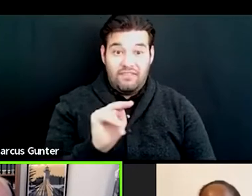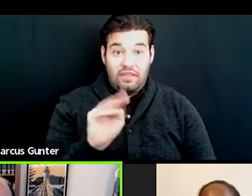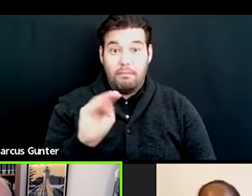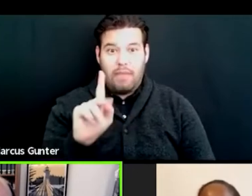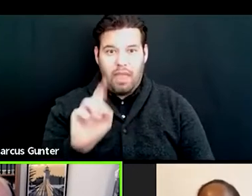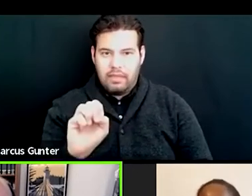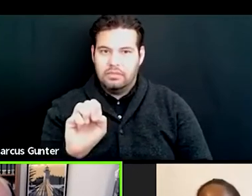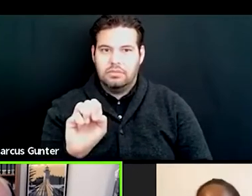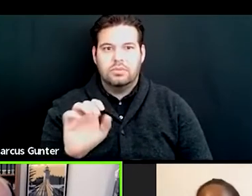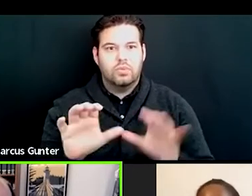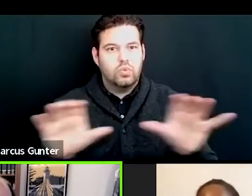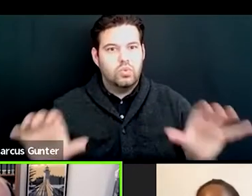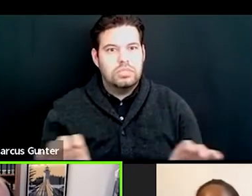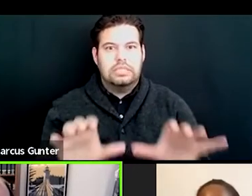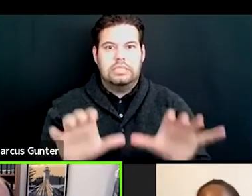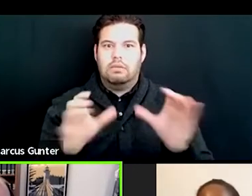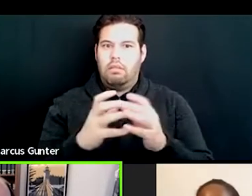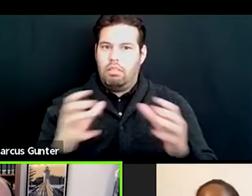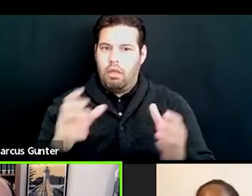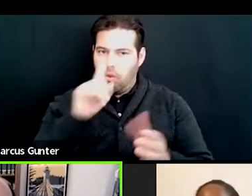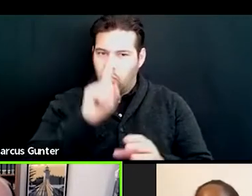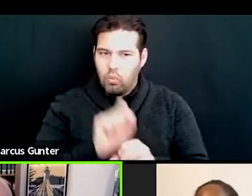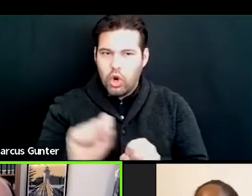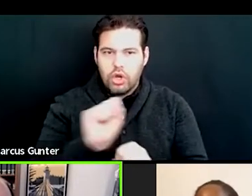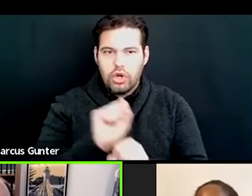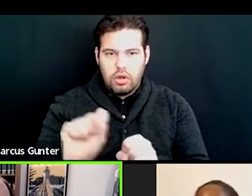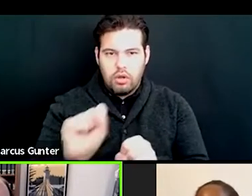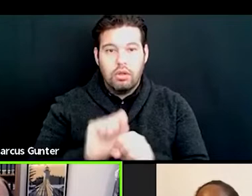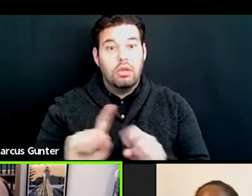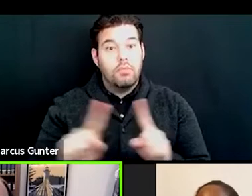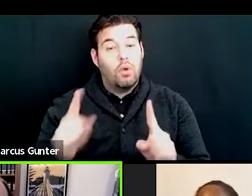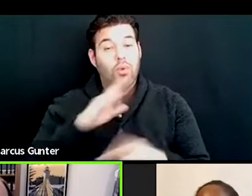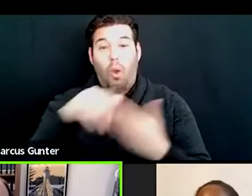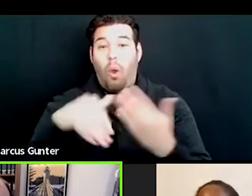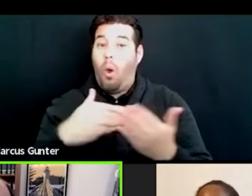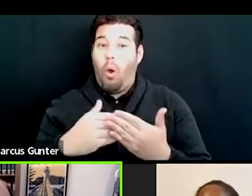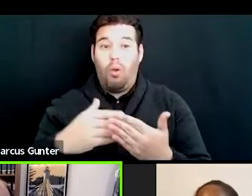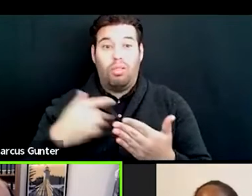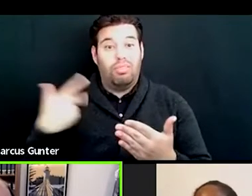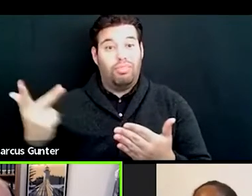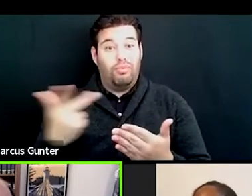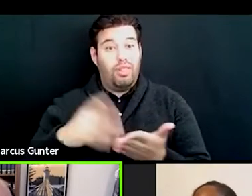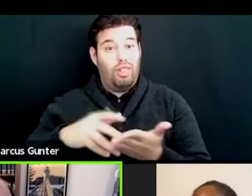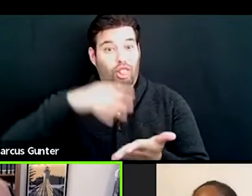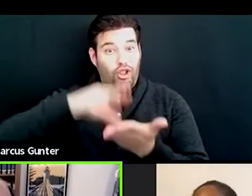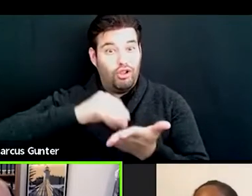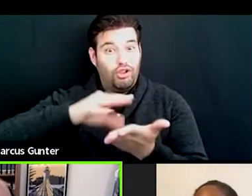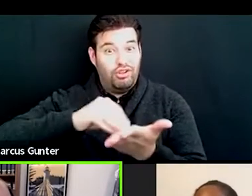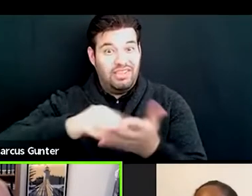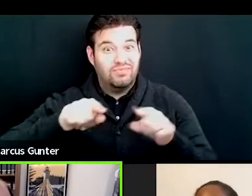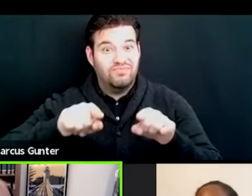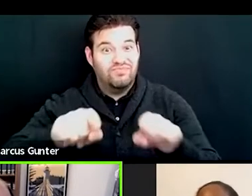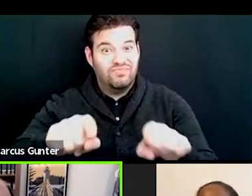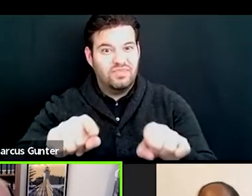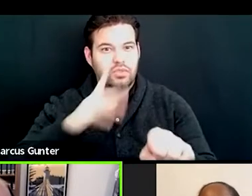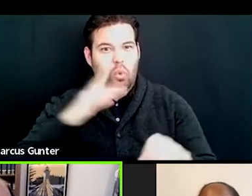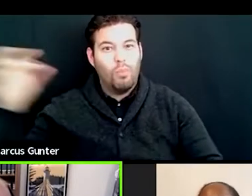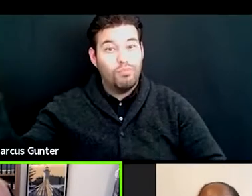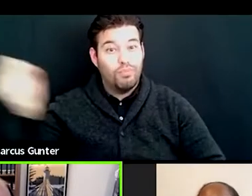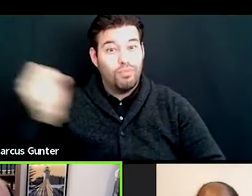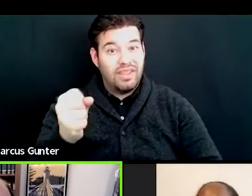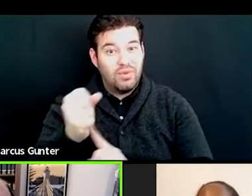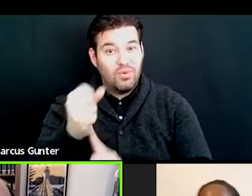have been doing, uh, a huge amount of work on this, but we're all sort of learning on the fly. So bringing in, uh, an